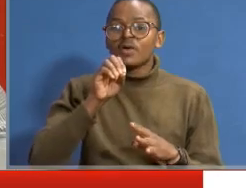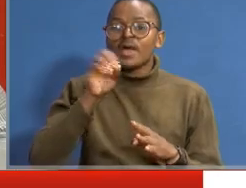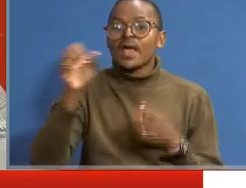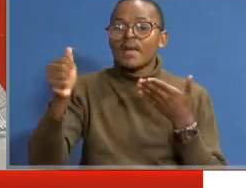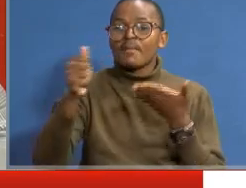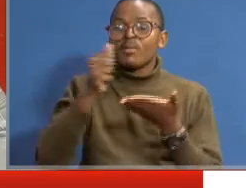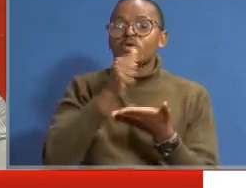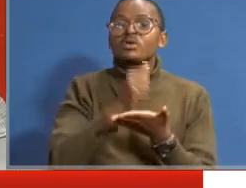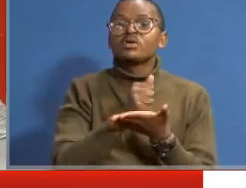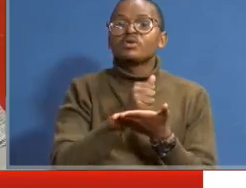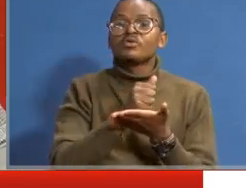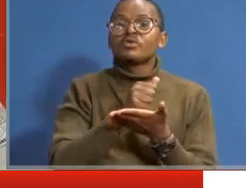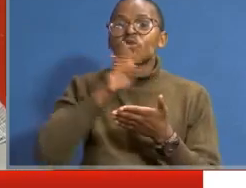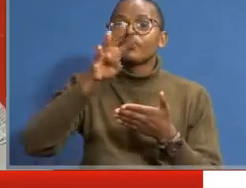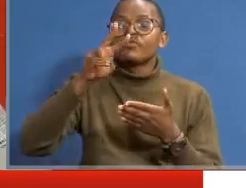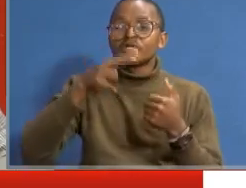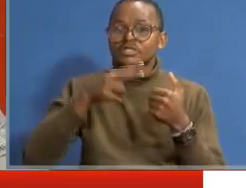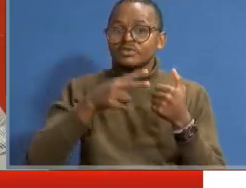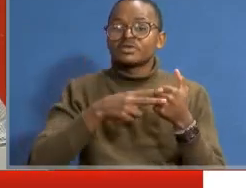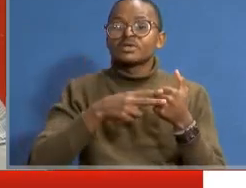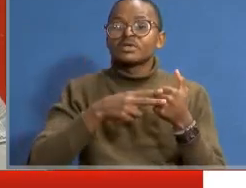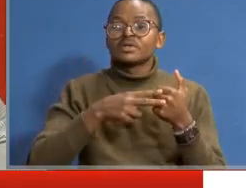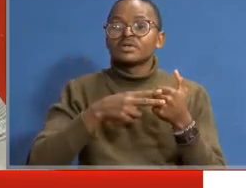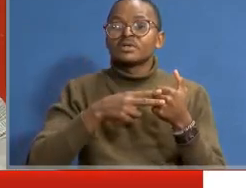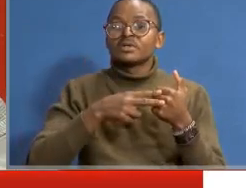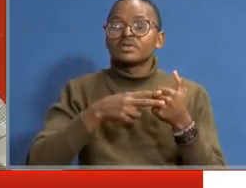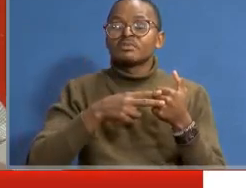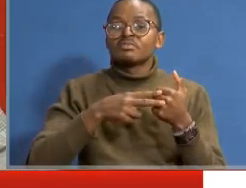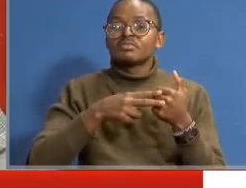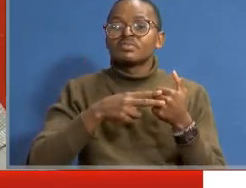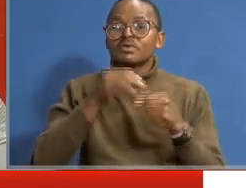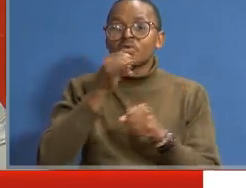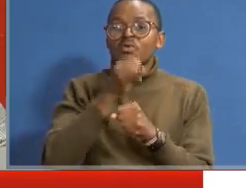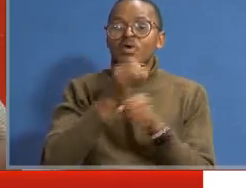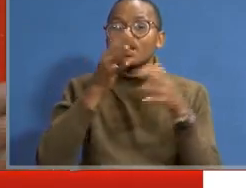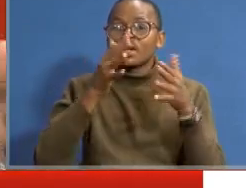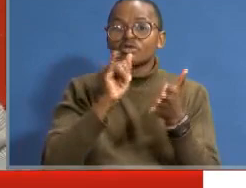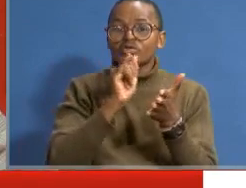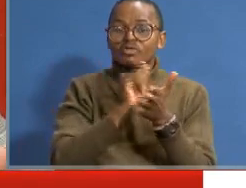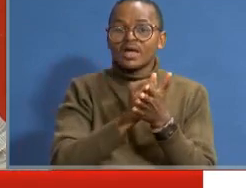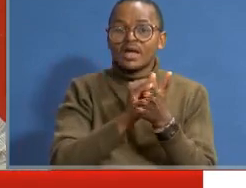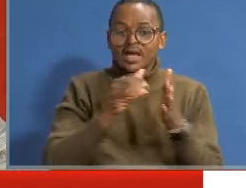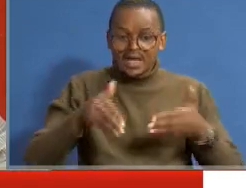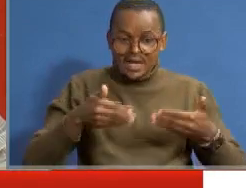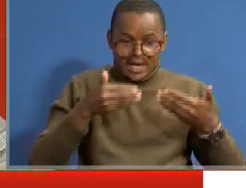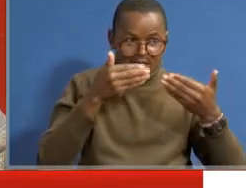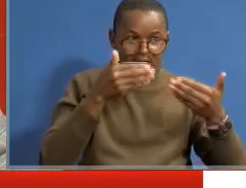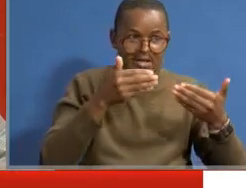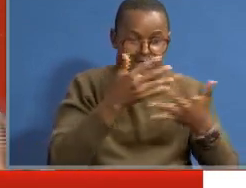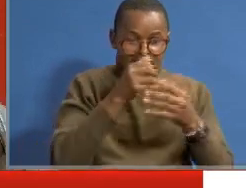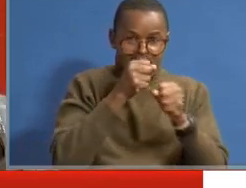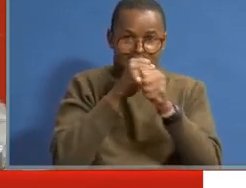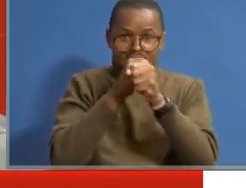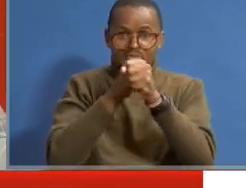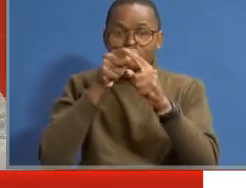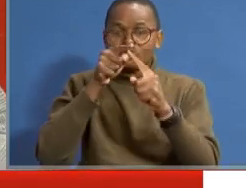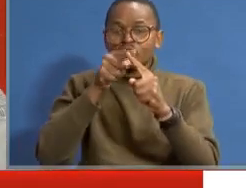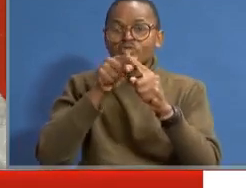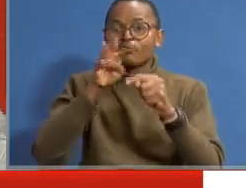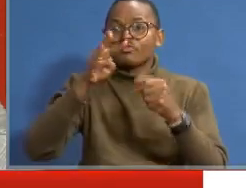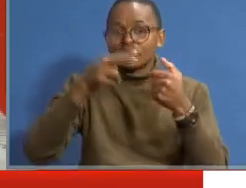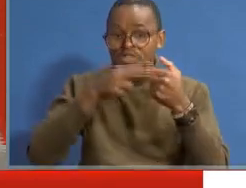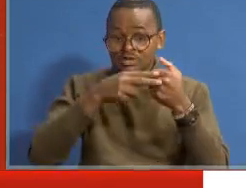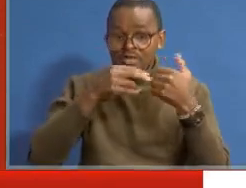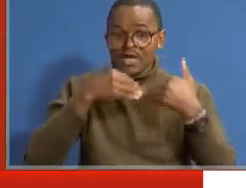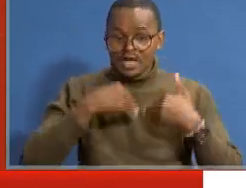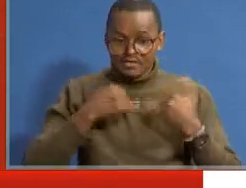47, another 47 workers, so that they can give support to the 47 which